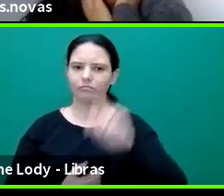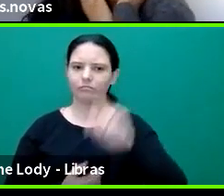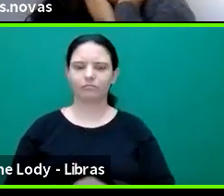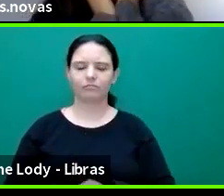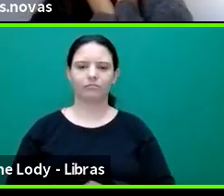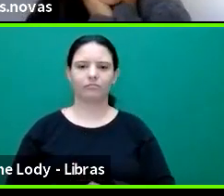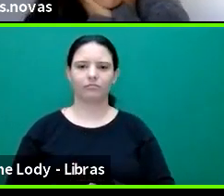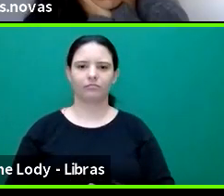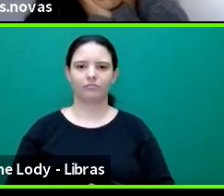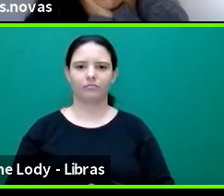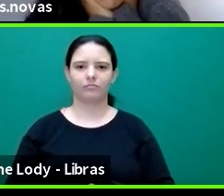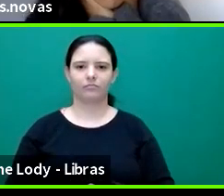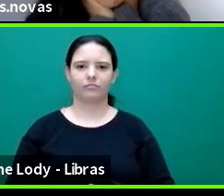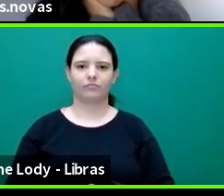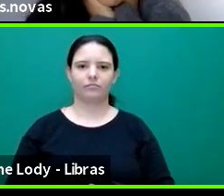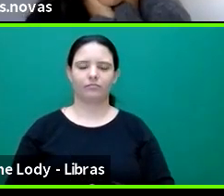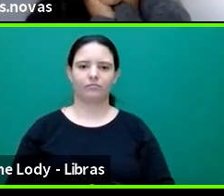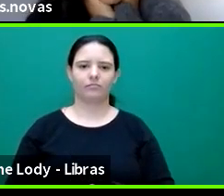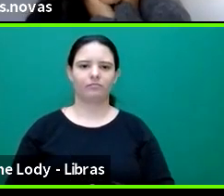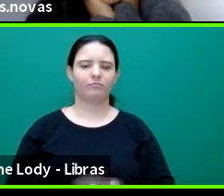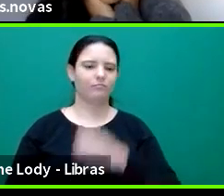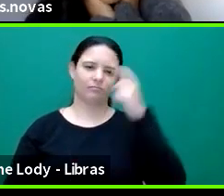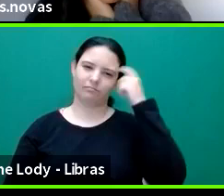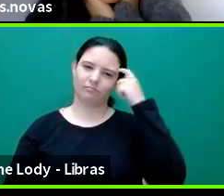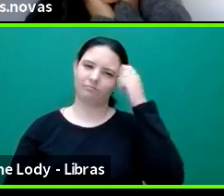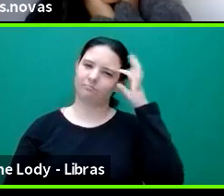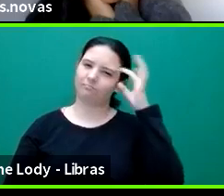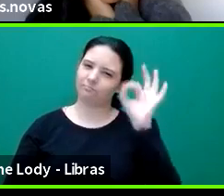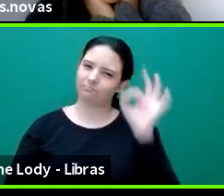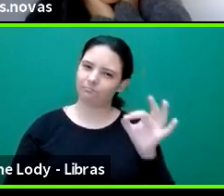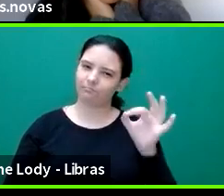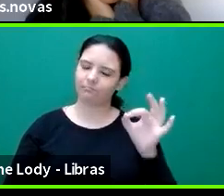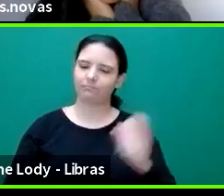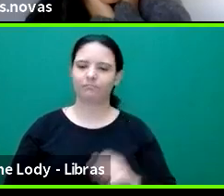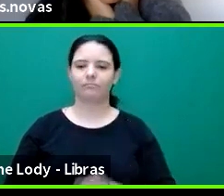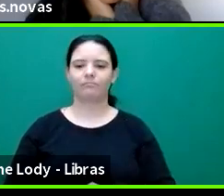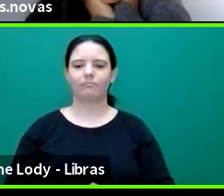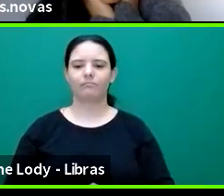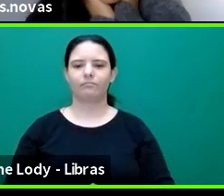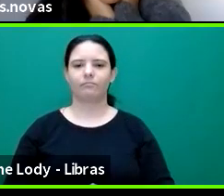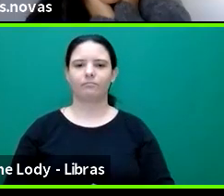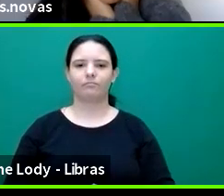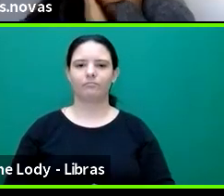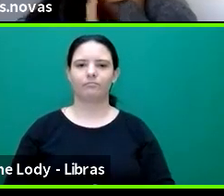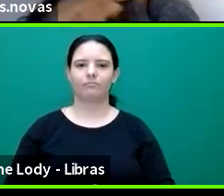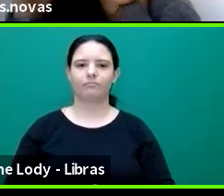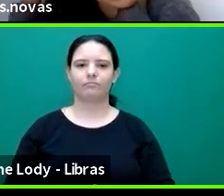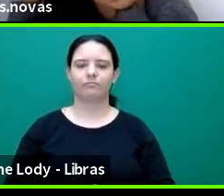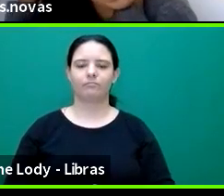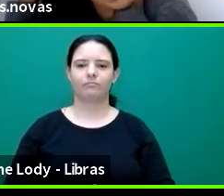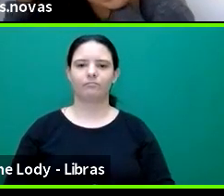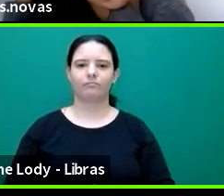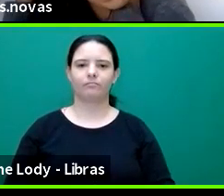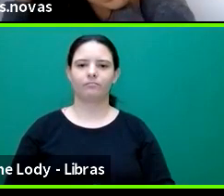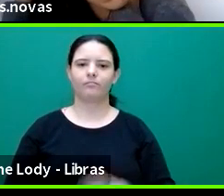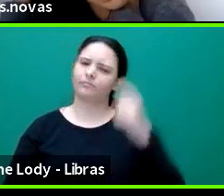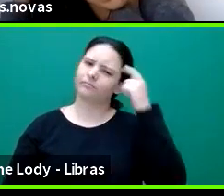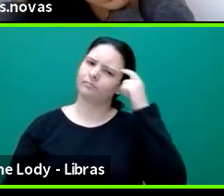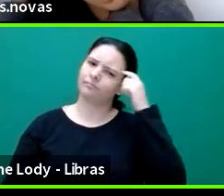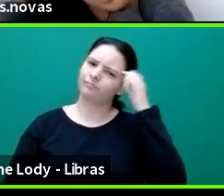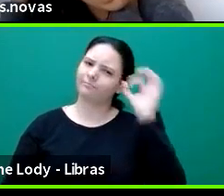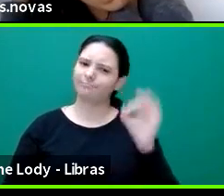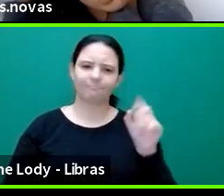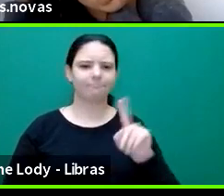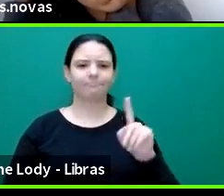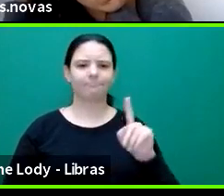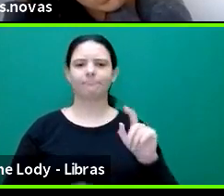I'm not entirely sure, uh, how engaged multiliteracies, uh, you know, uh, what that means precisely.